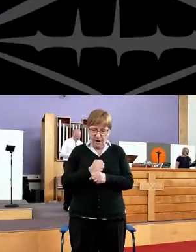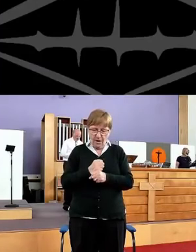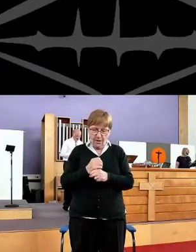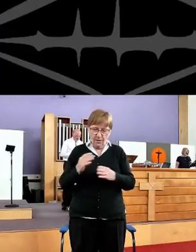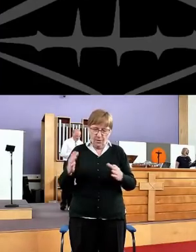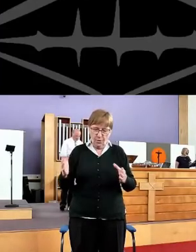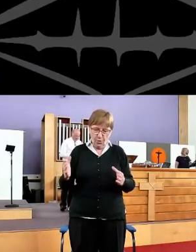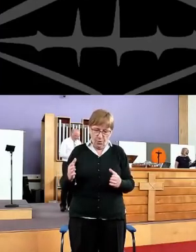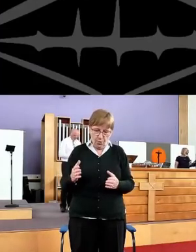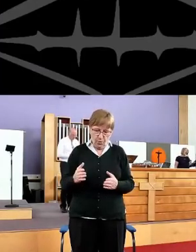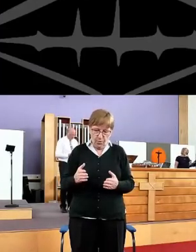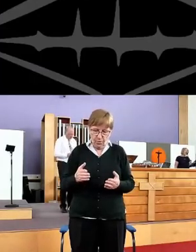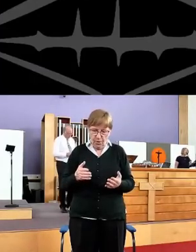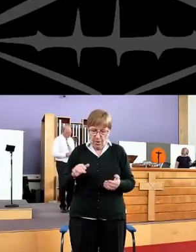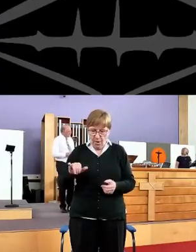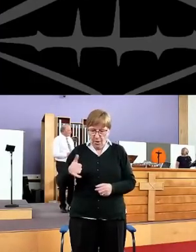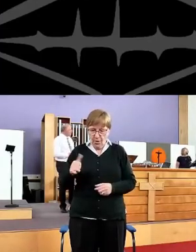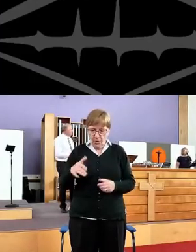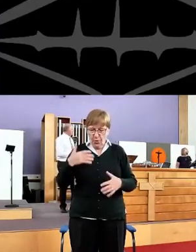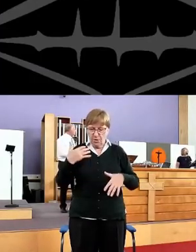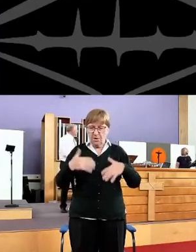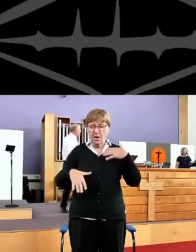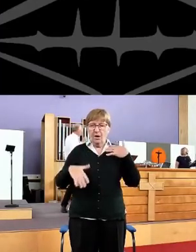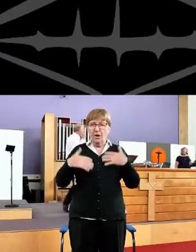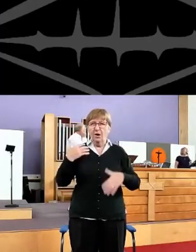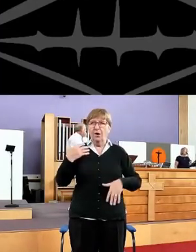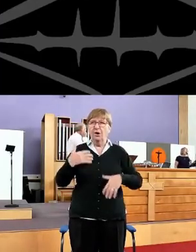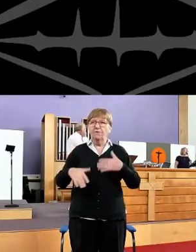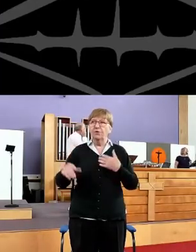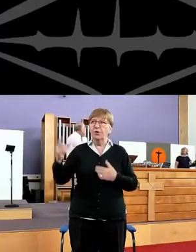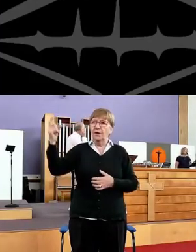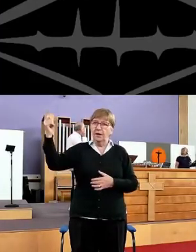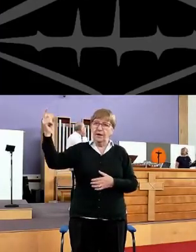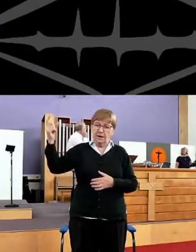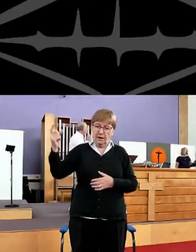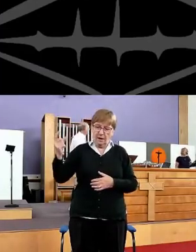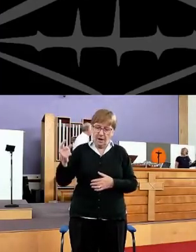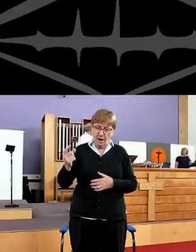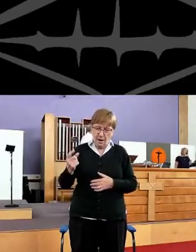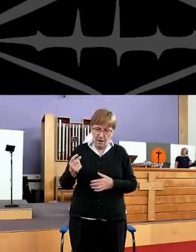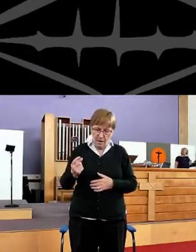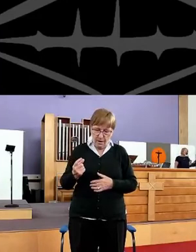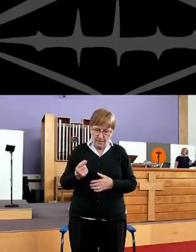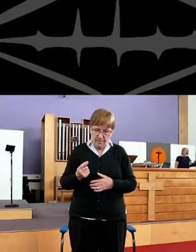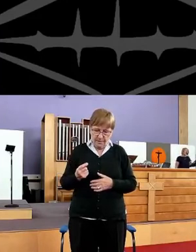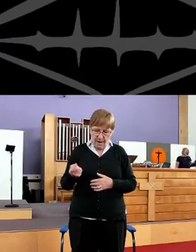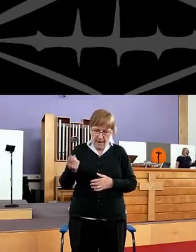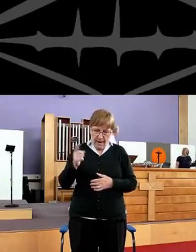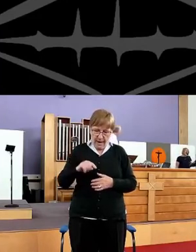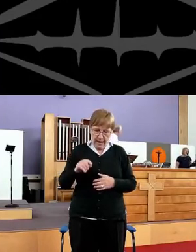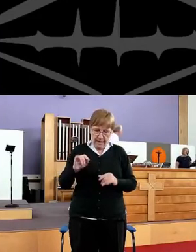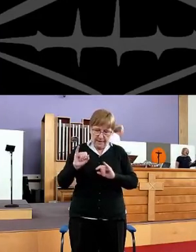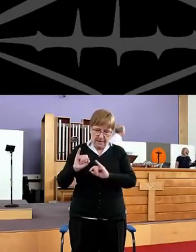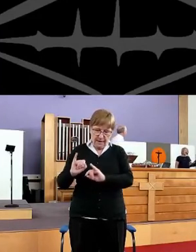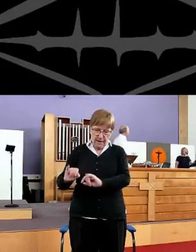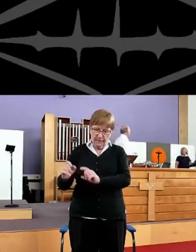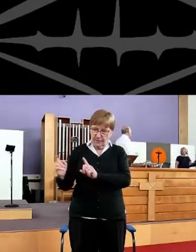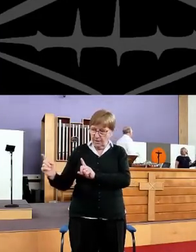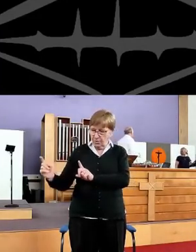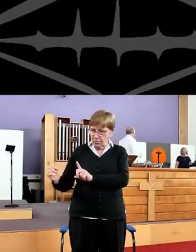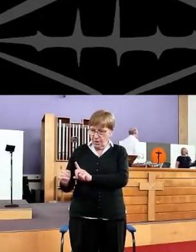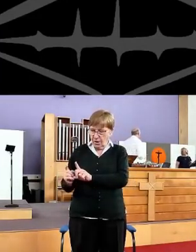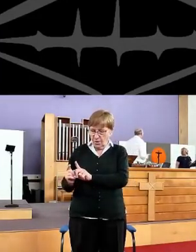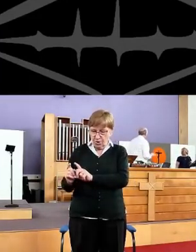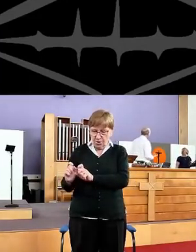I alone Though someday he comes And he